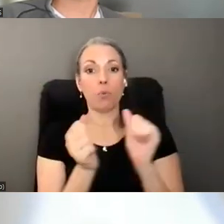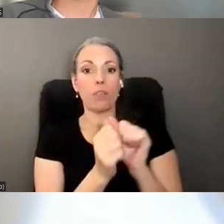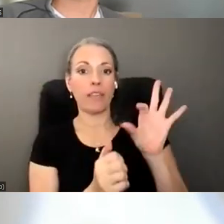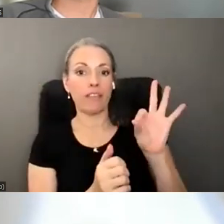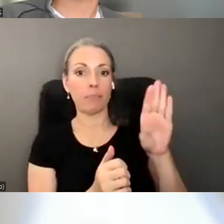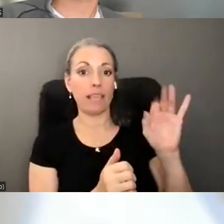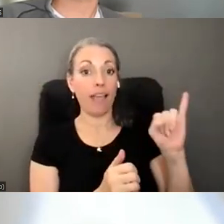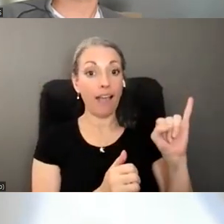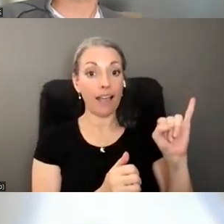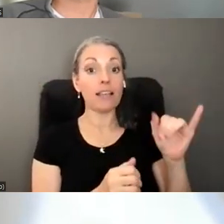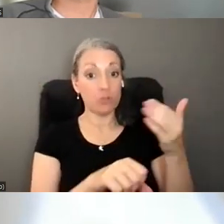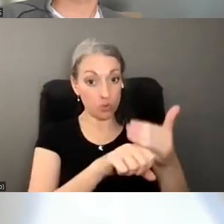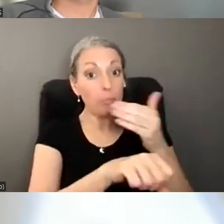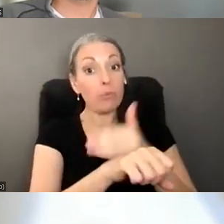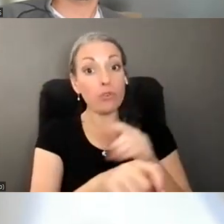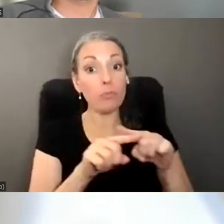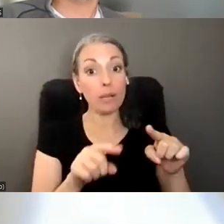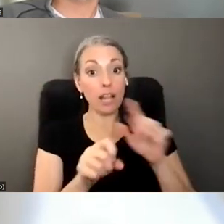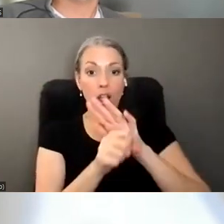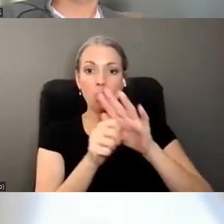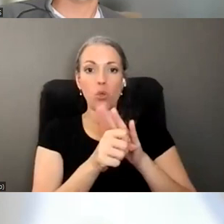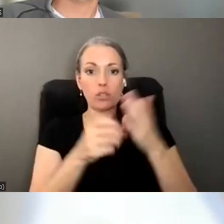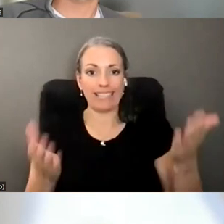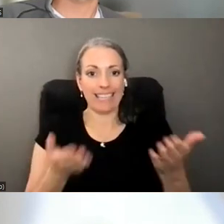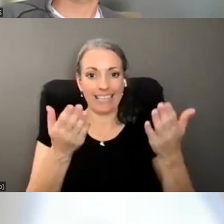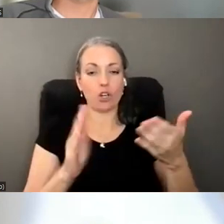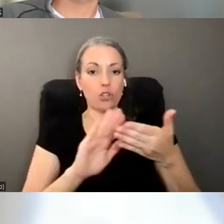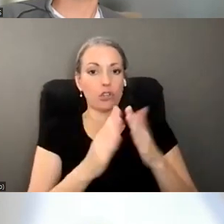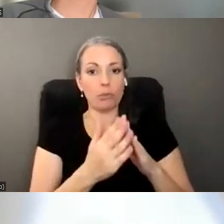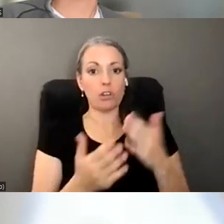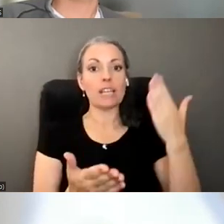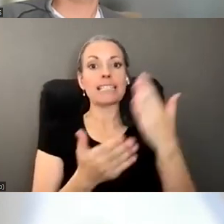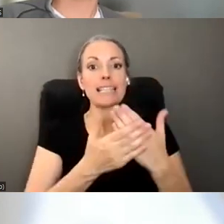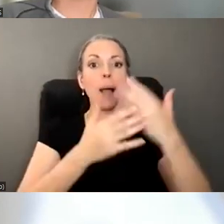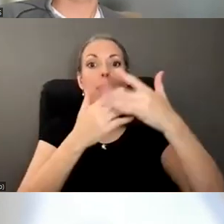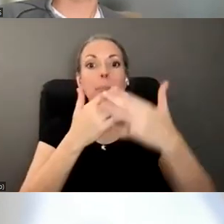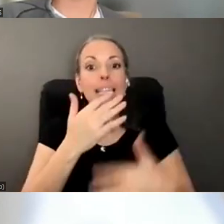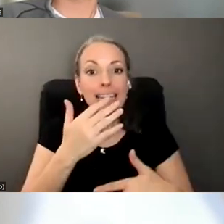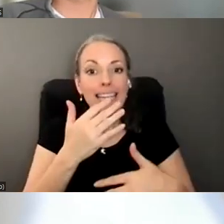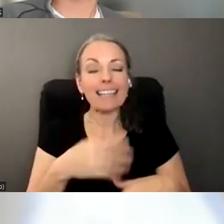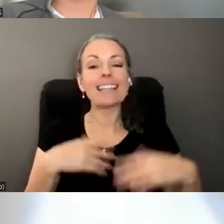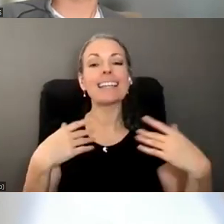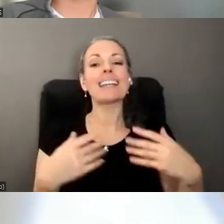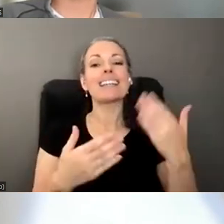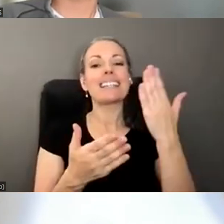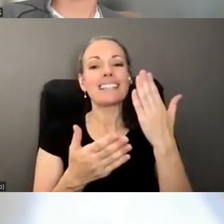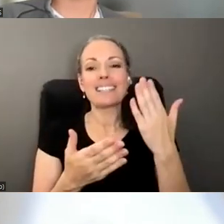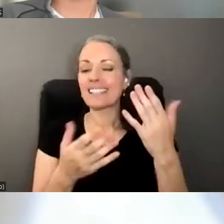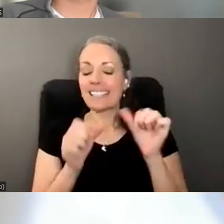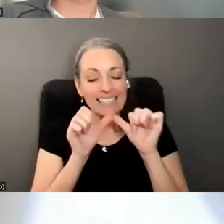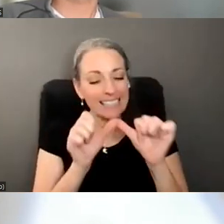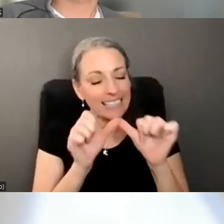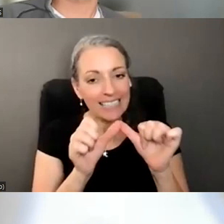but the best that we can do locally in our communities is to stop the bleeding to do whatever we can to keep